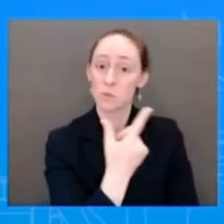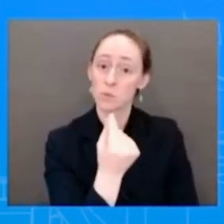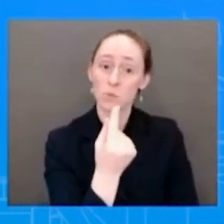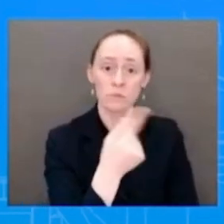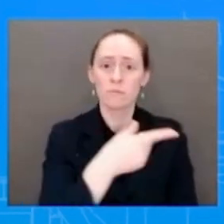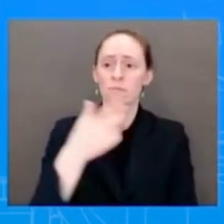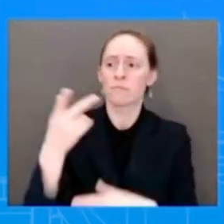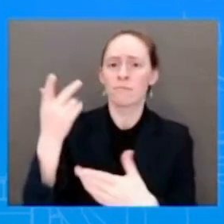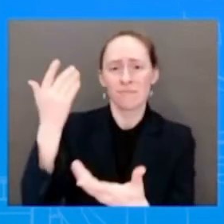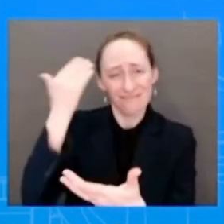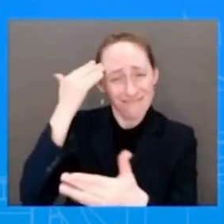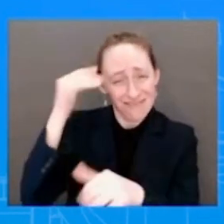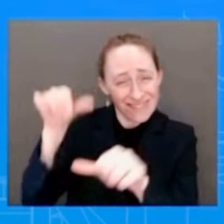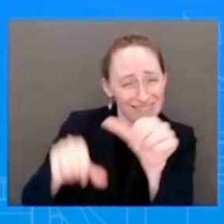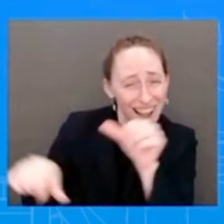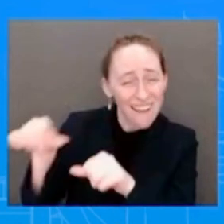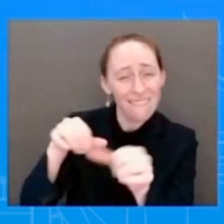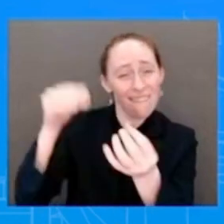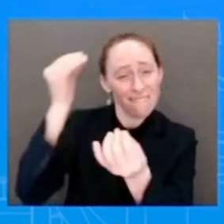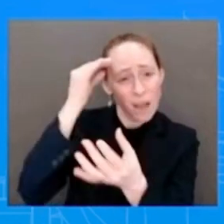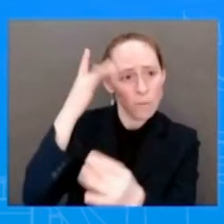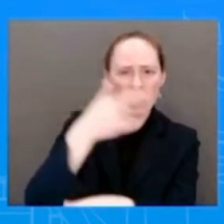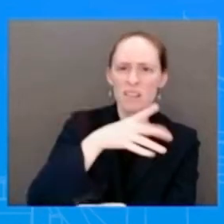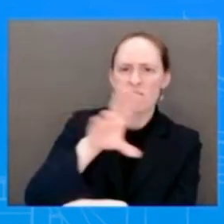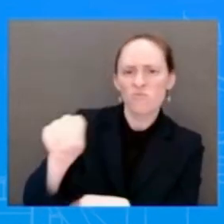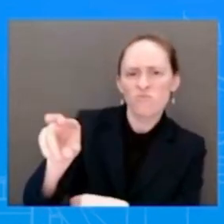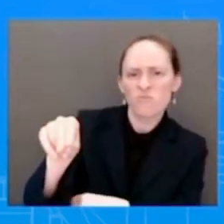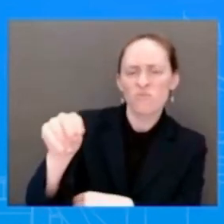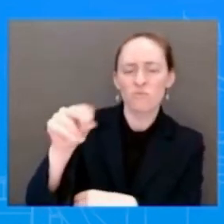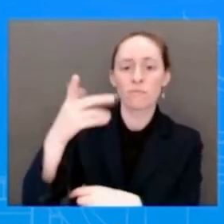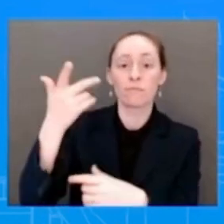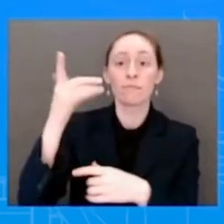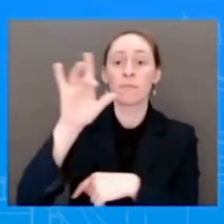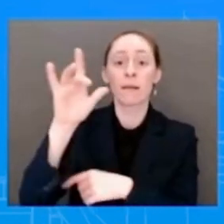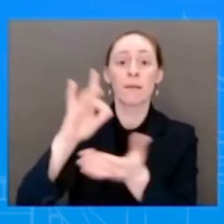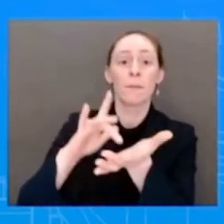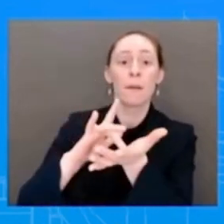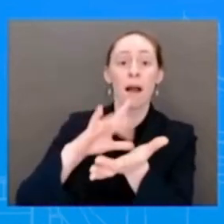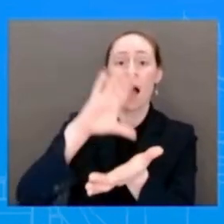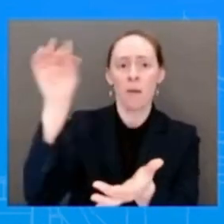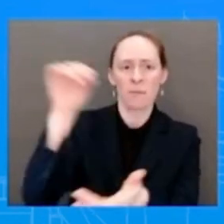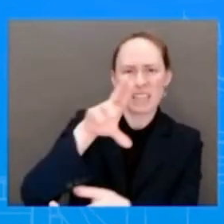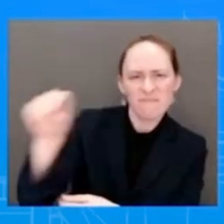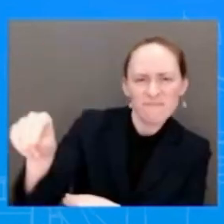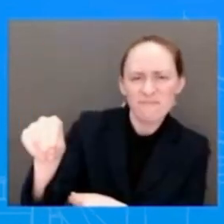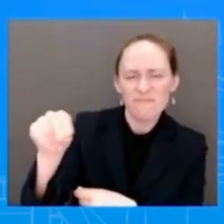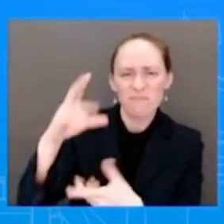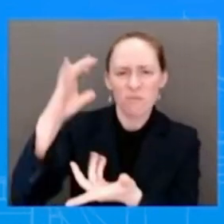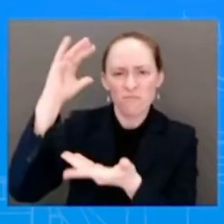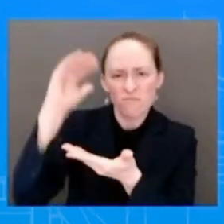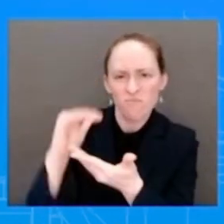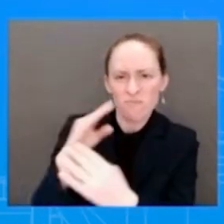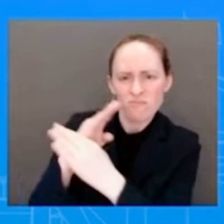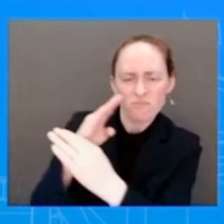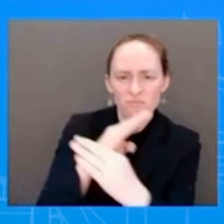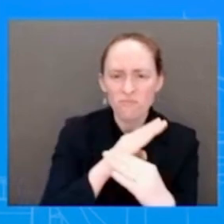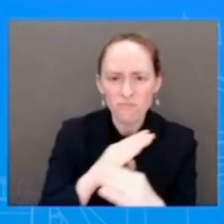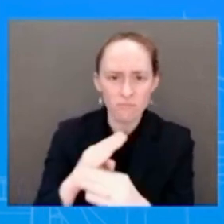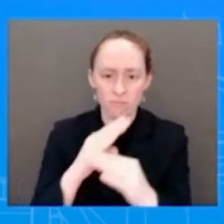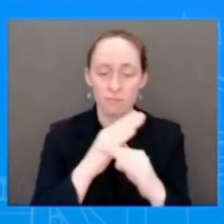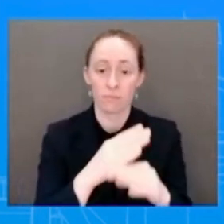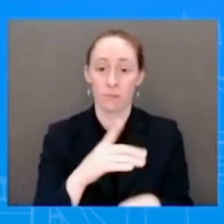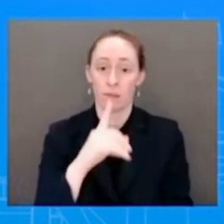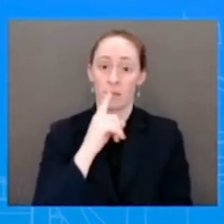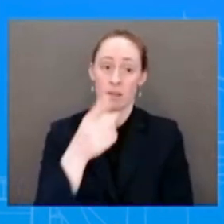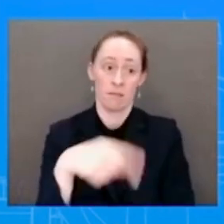And I'll remind you that medication abortion accounts for more than half of all abortions in the United States. We're also working closely with state